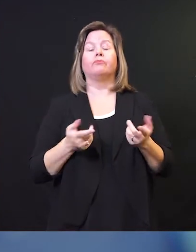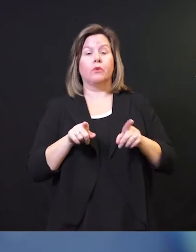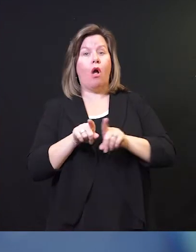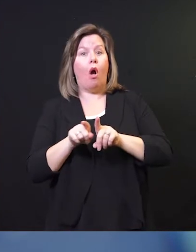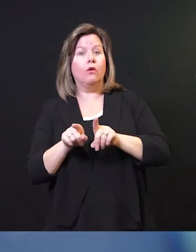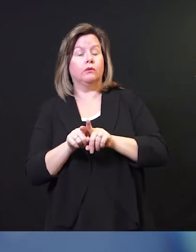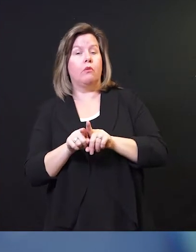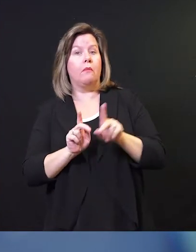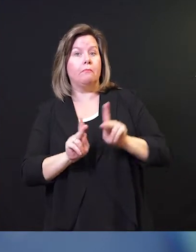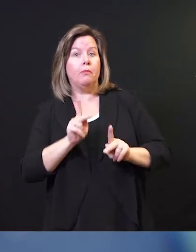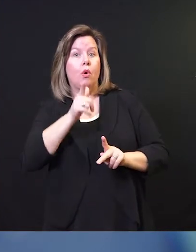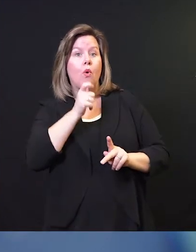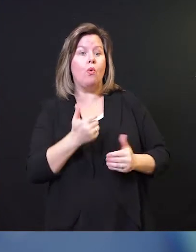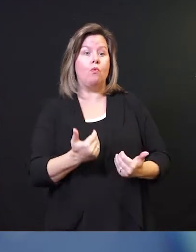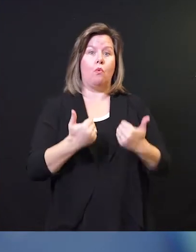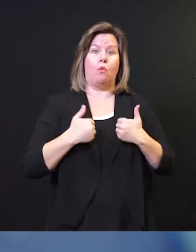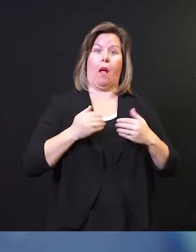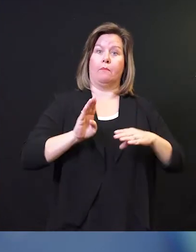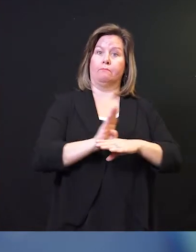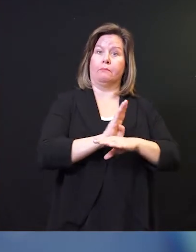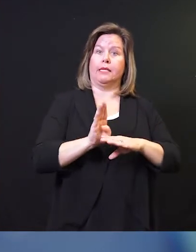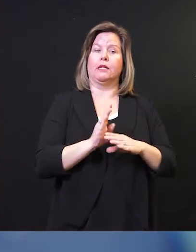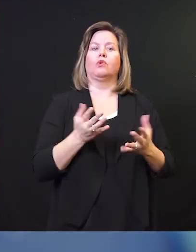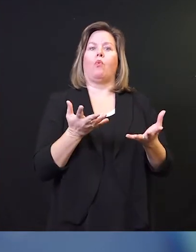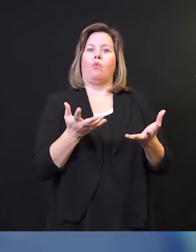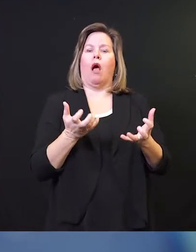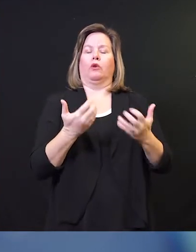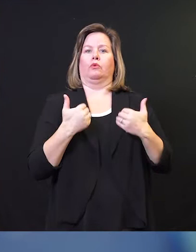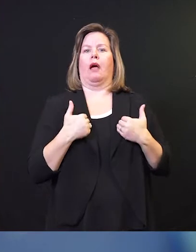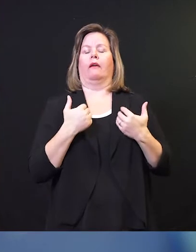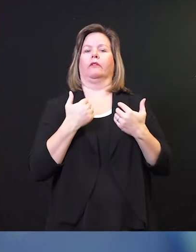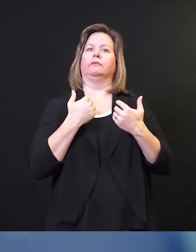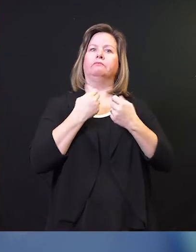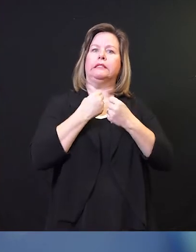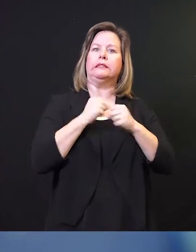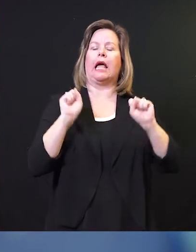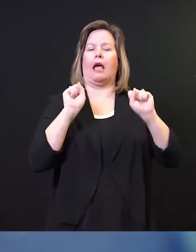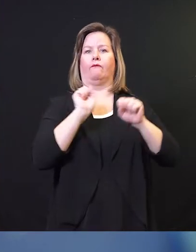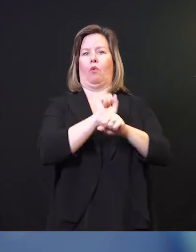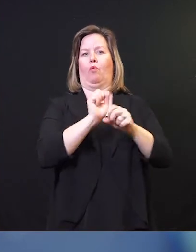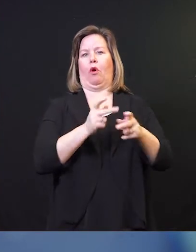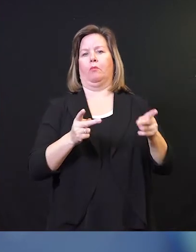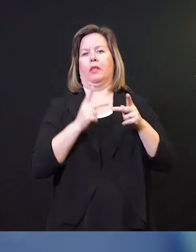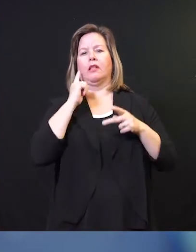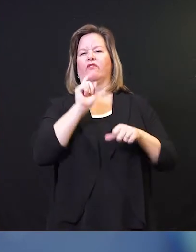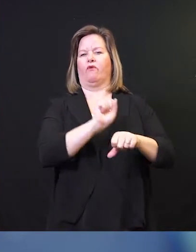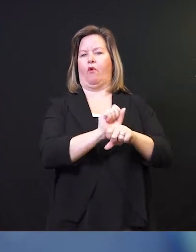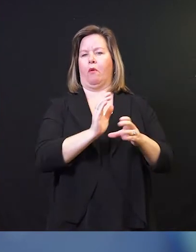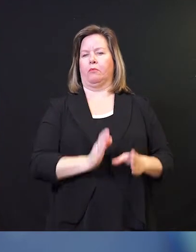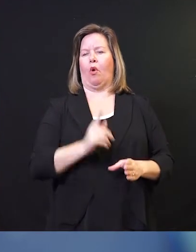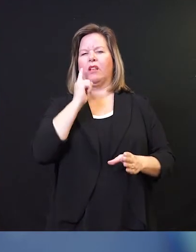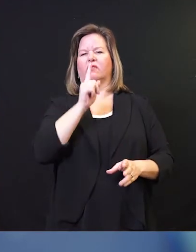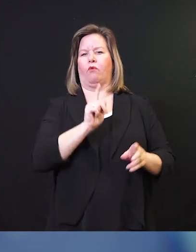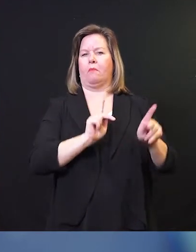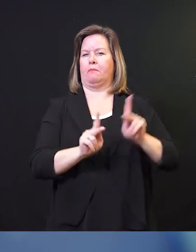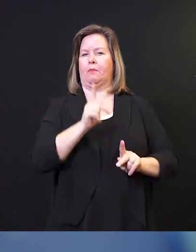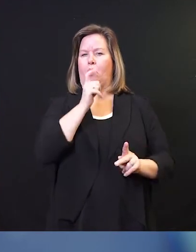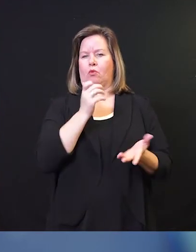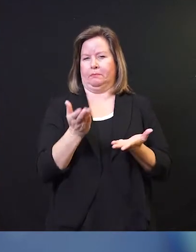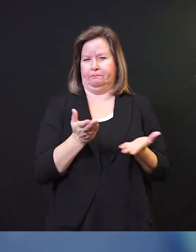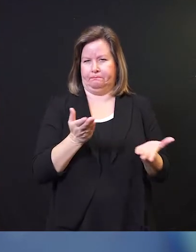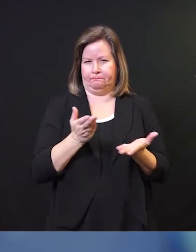they do to create as safe of a workplace as possible for their employees and for their customers?